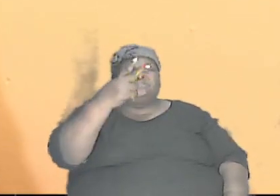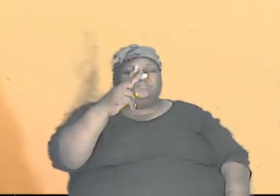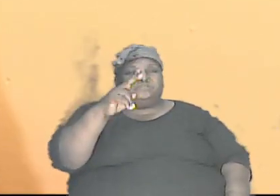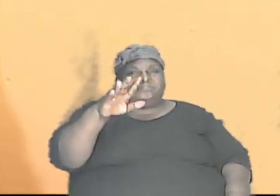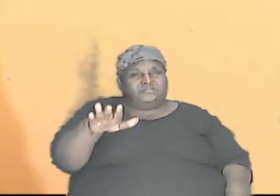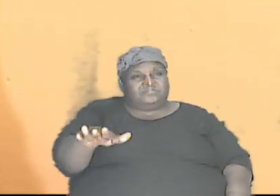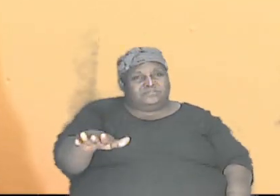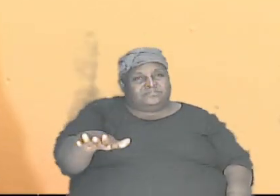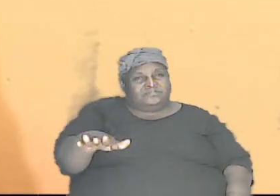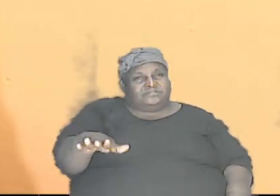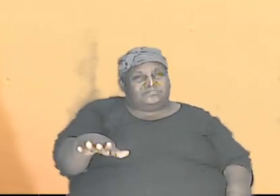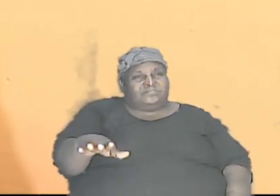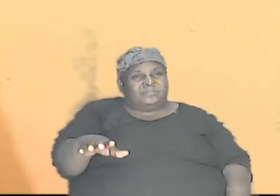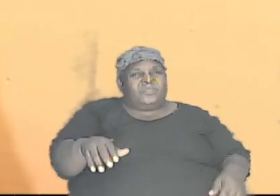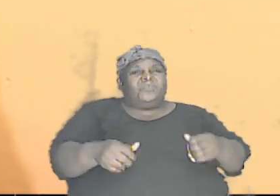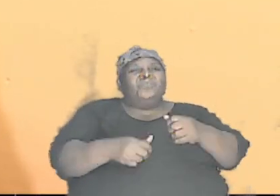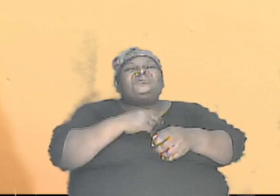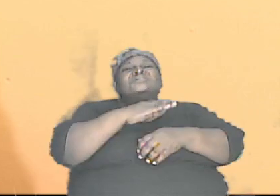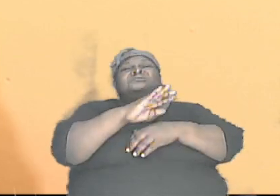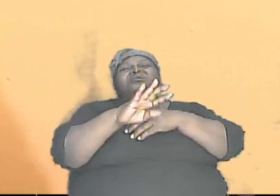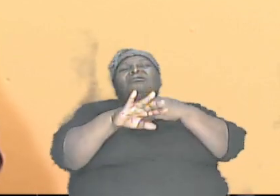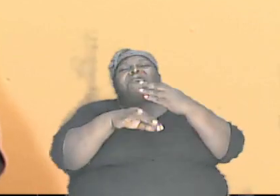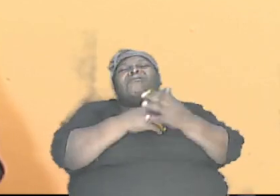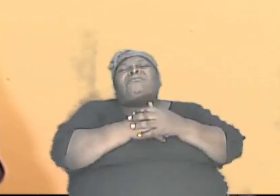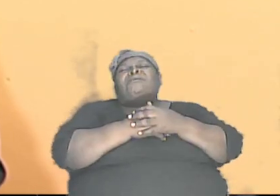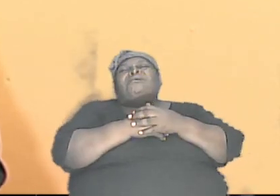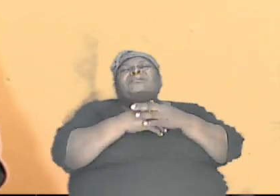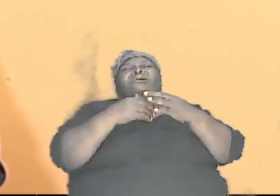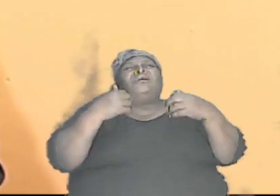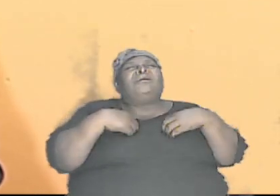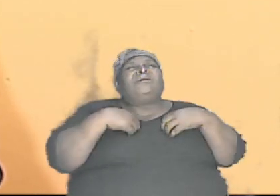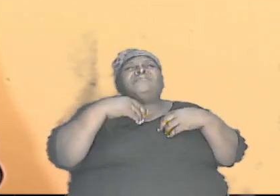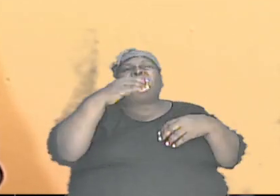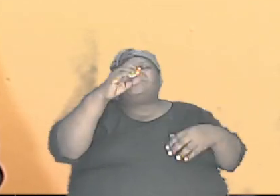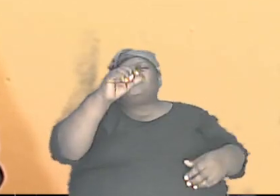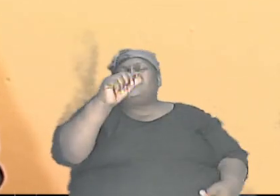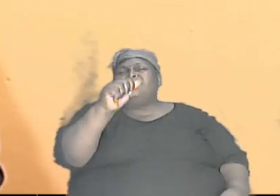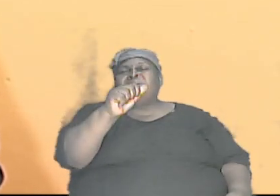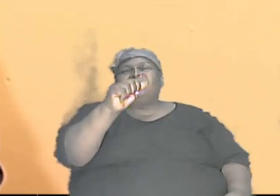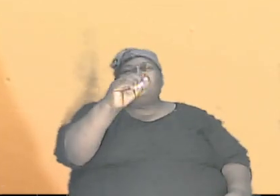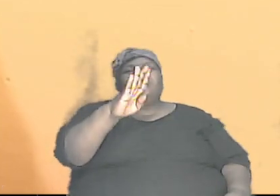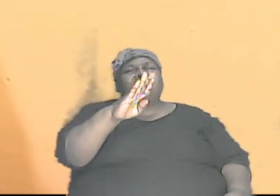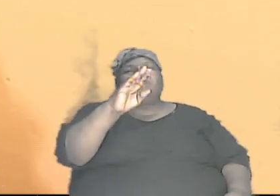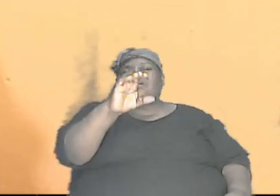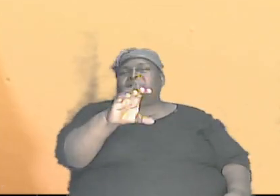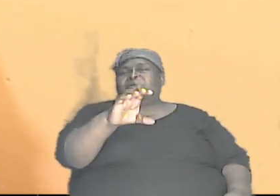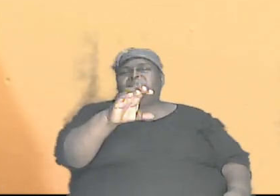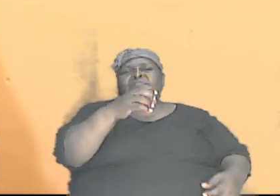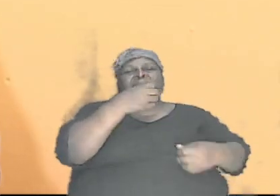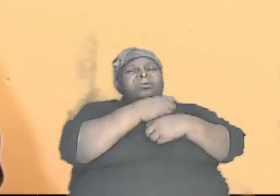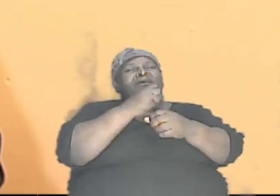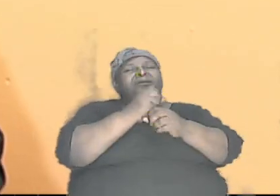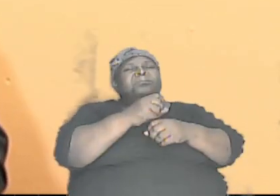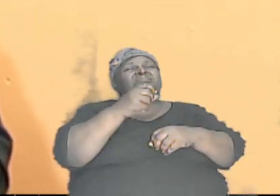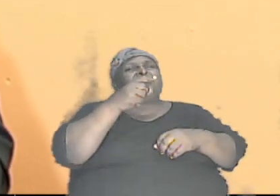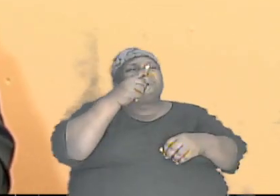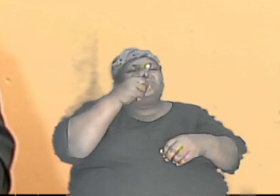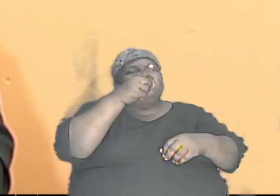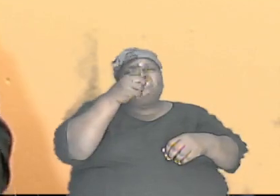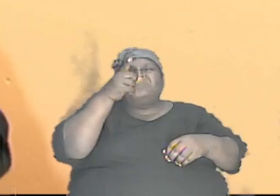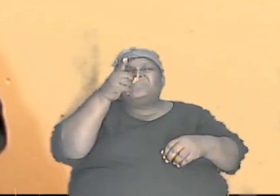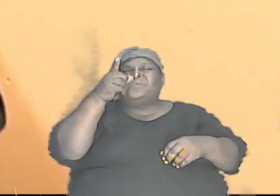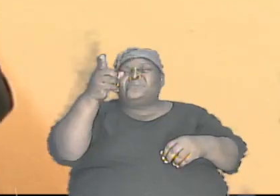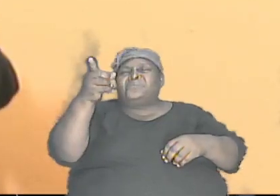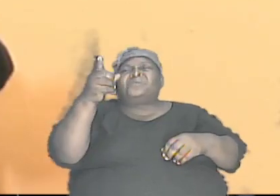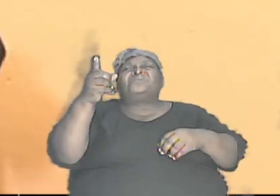which had all common letters making up his or her gene. And let